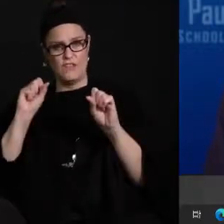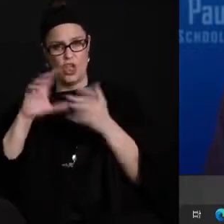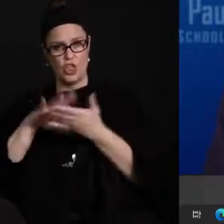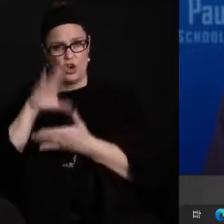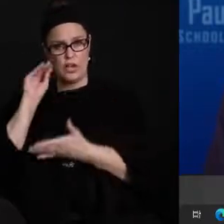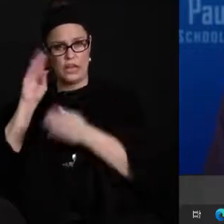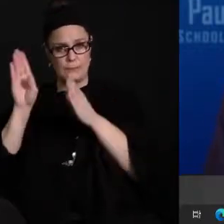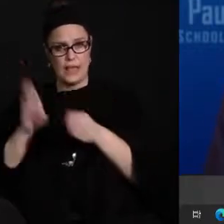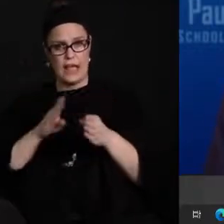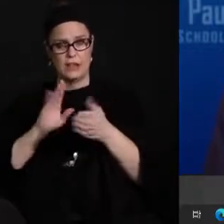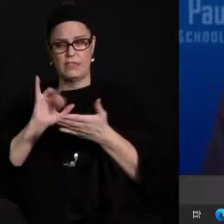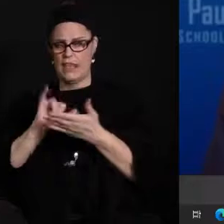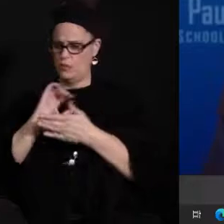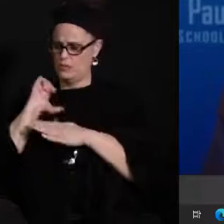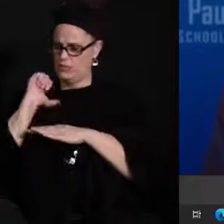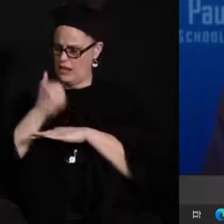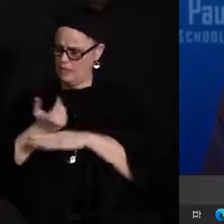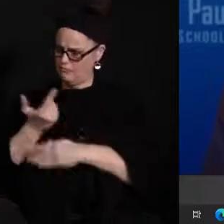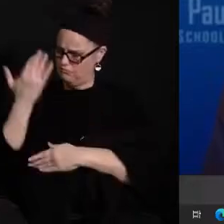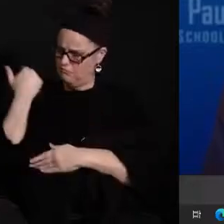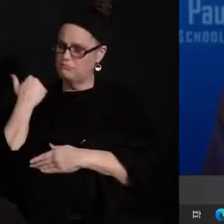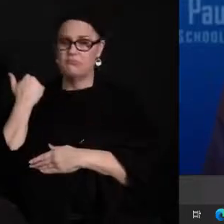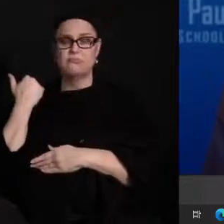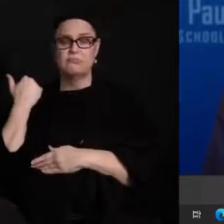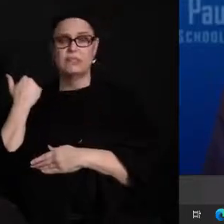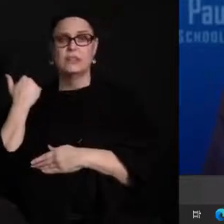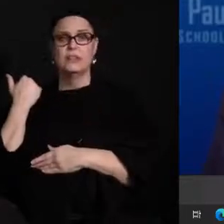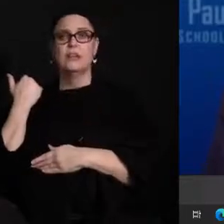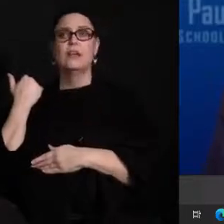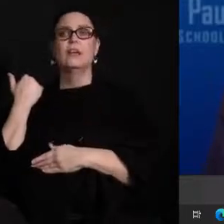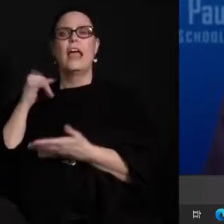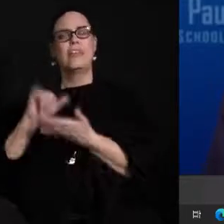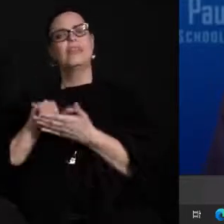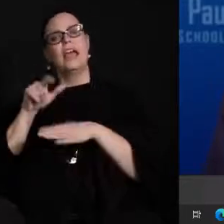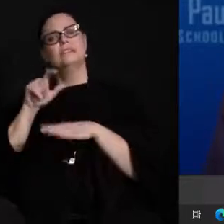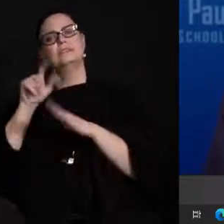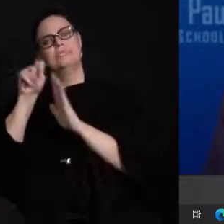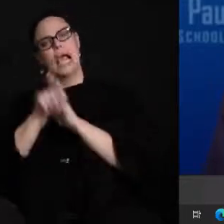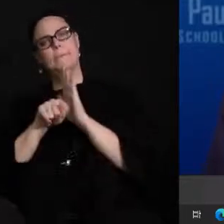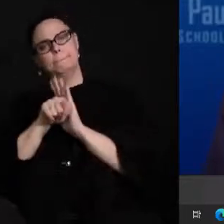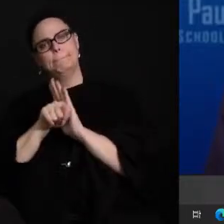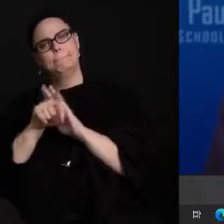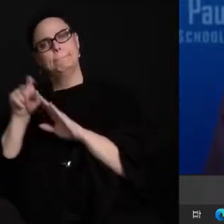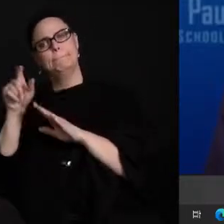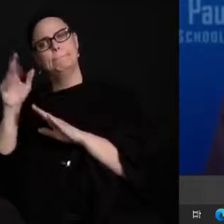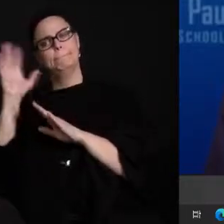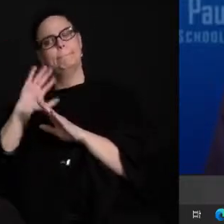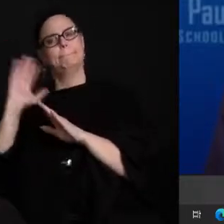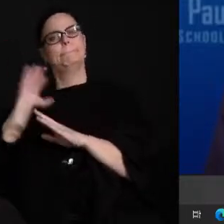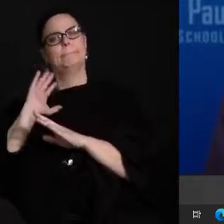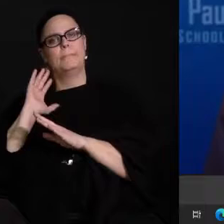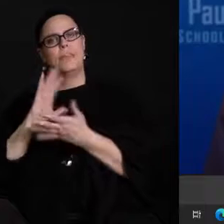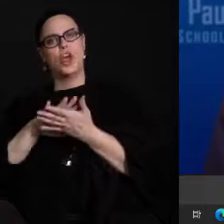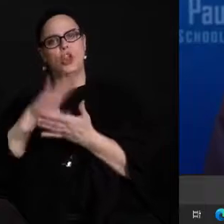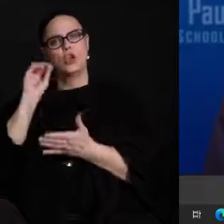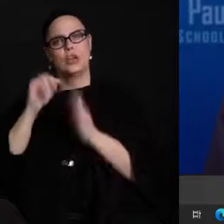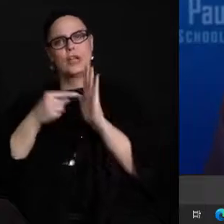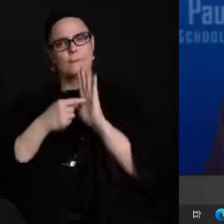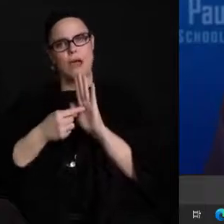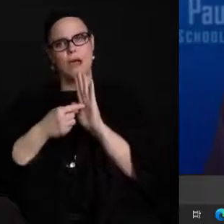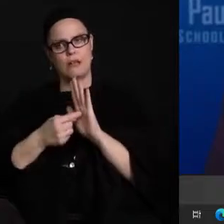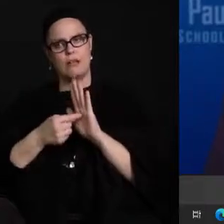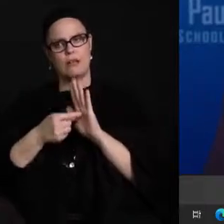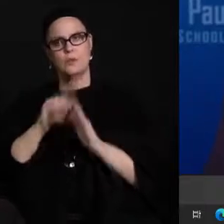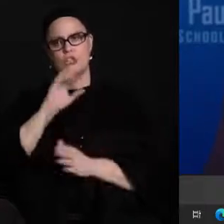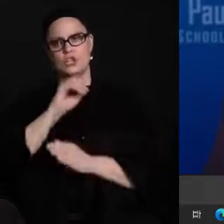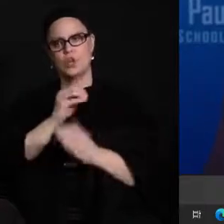first um originated and delivered to us at the time in the learning model recommendations in there again